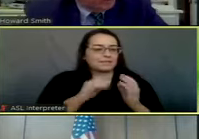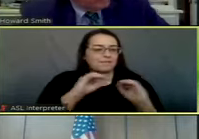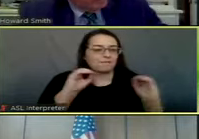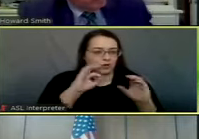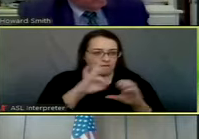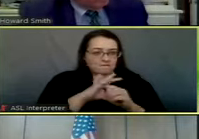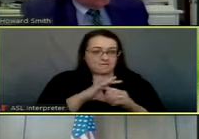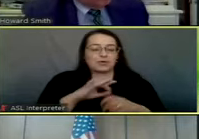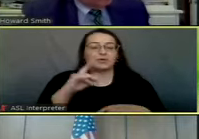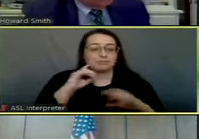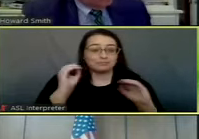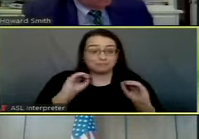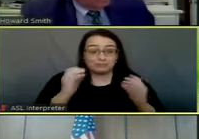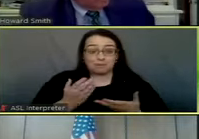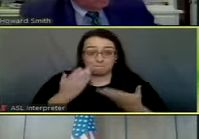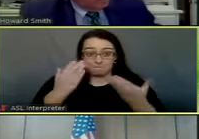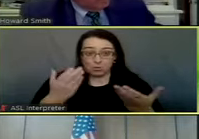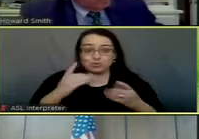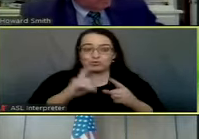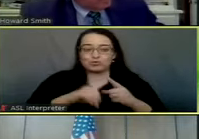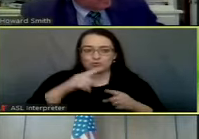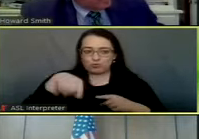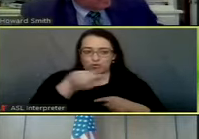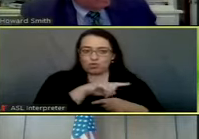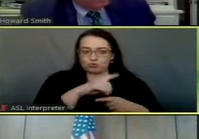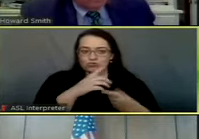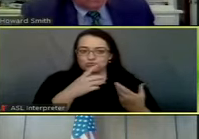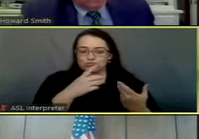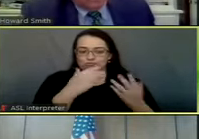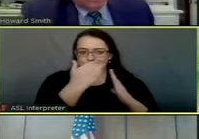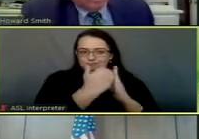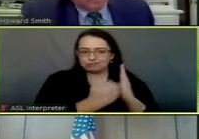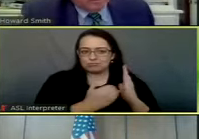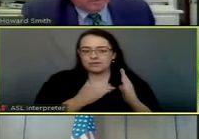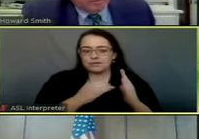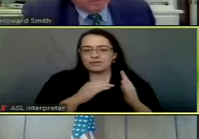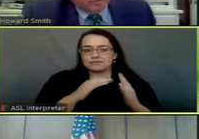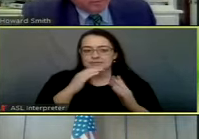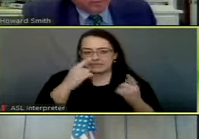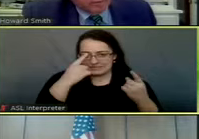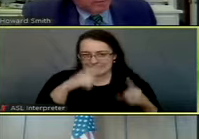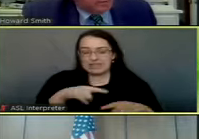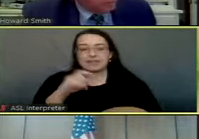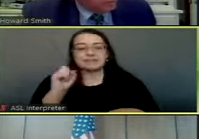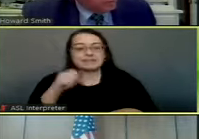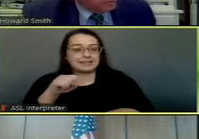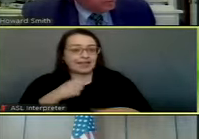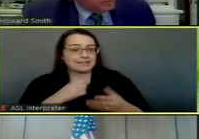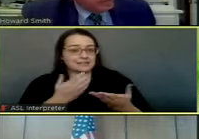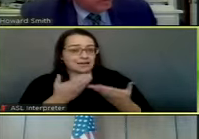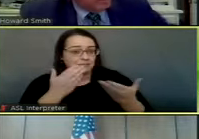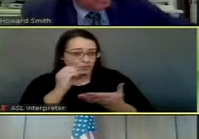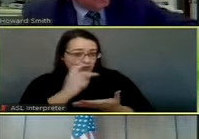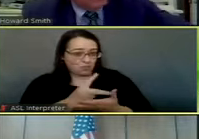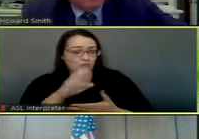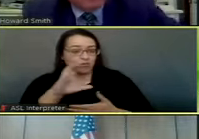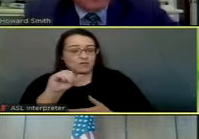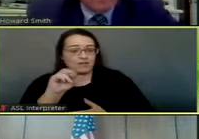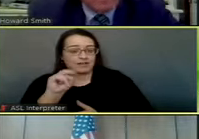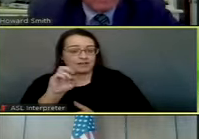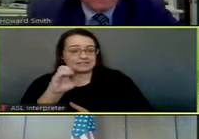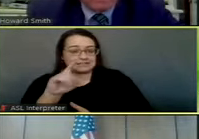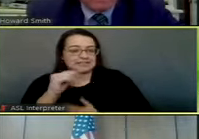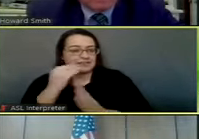Okay. Hearing nothing, do we have a motion on the consent agenda? Yes, mayor. I move to approve the consent agenda as